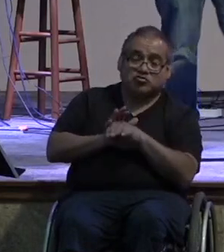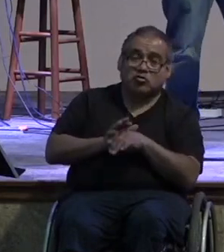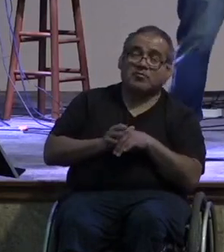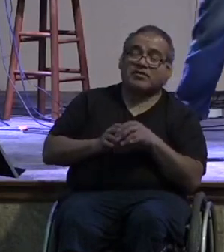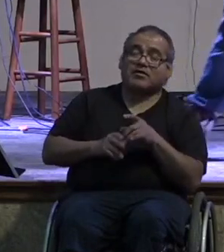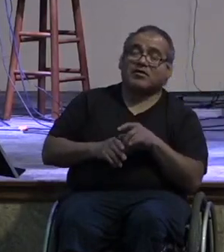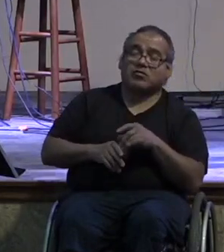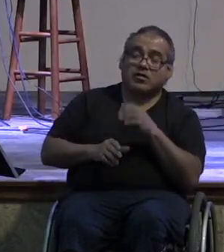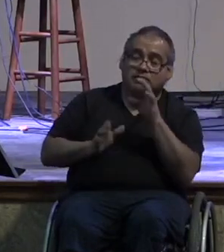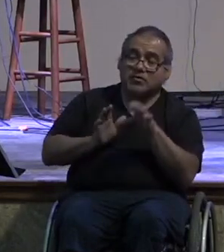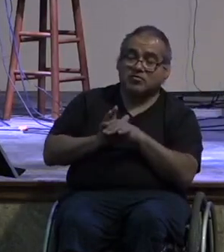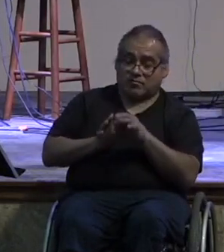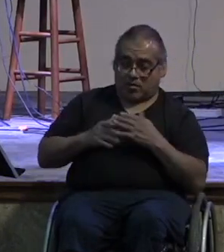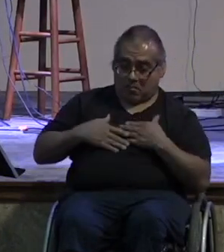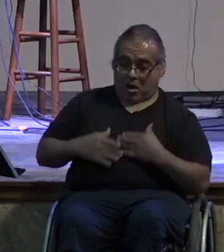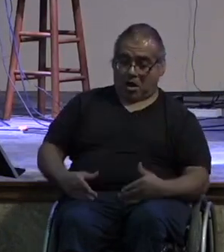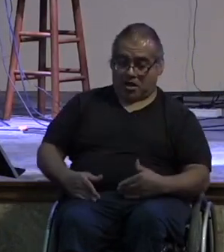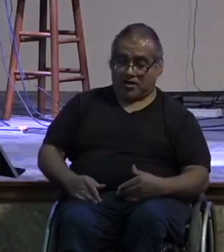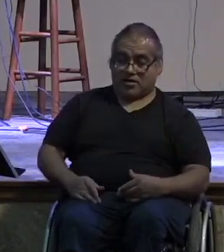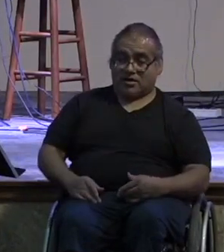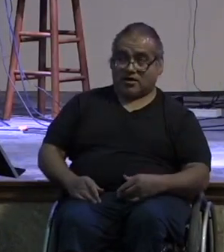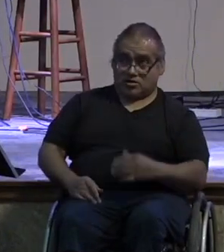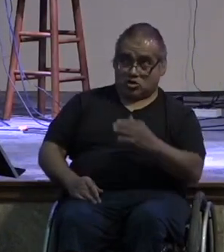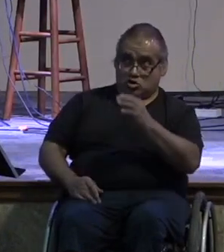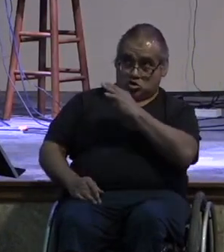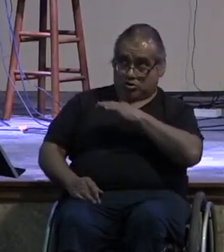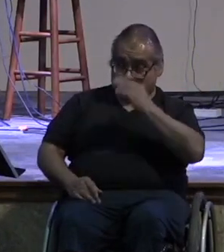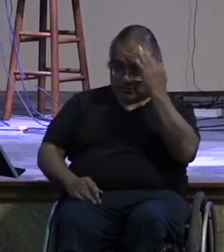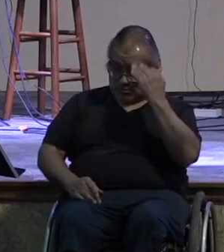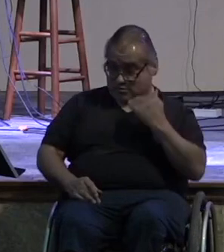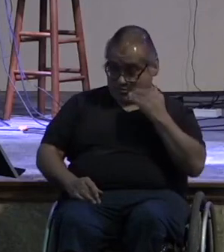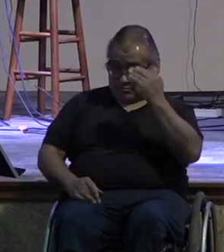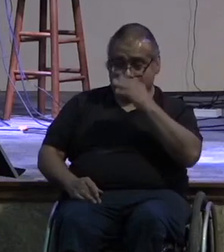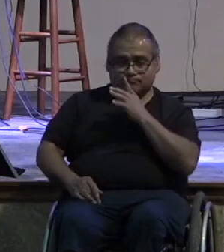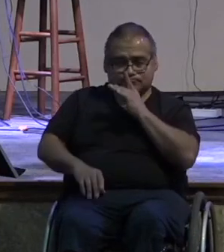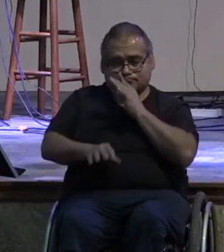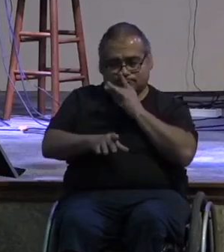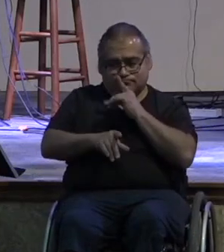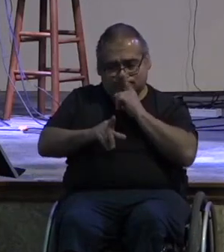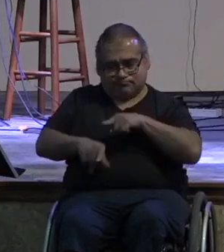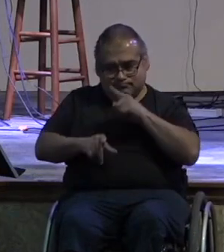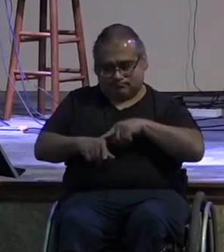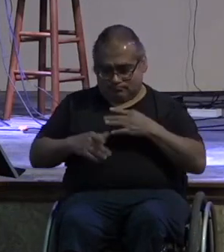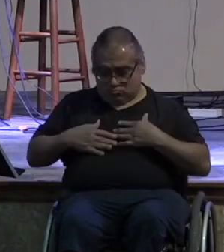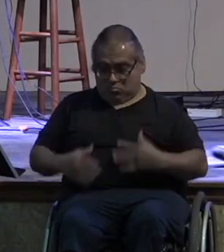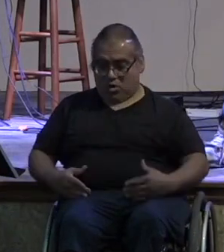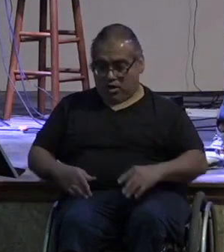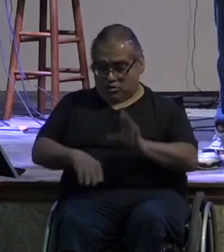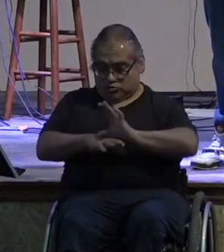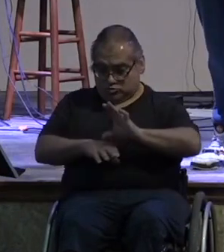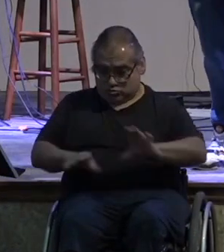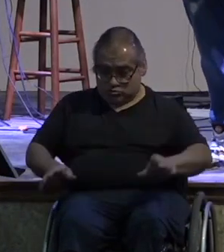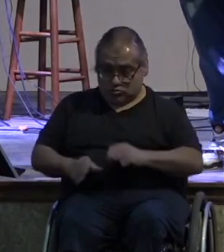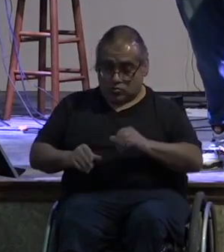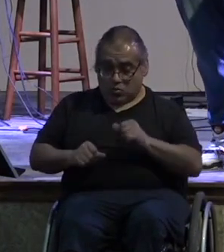looking for but we'll use that the picture of a body right with christ as the head who dictates what his church does and then he talks about how all the members